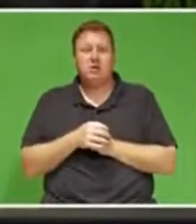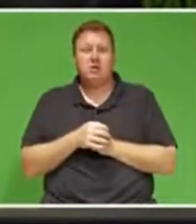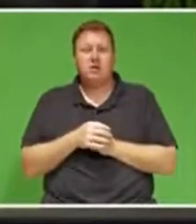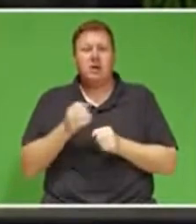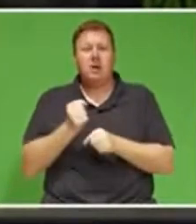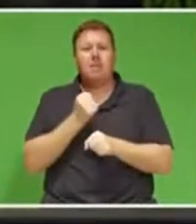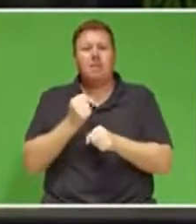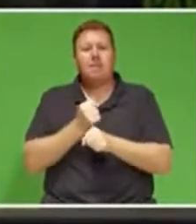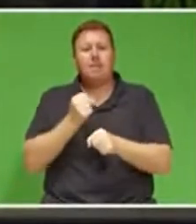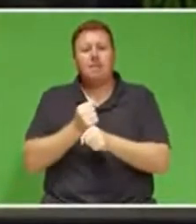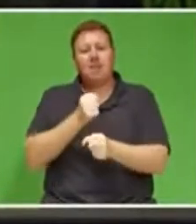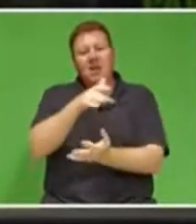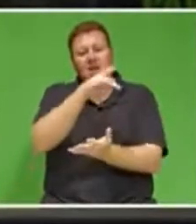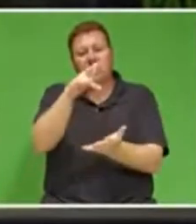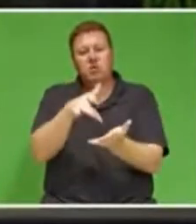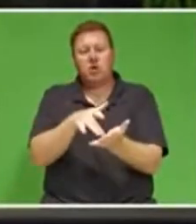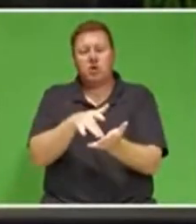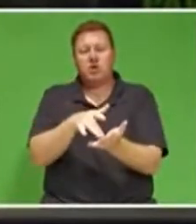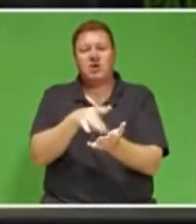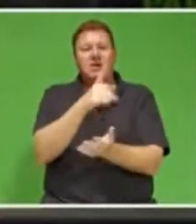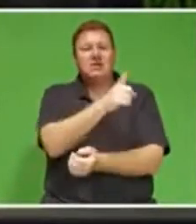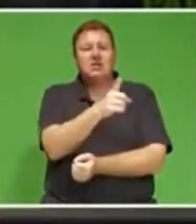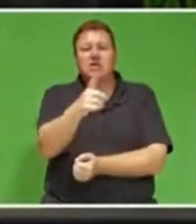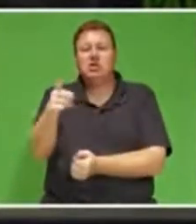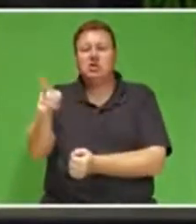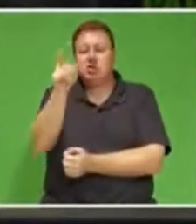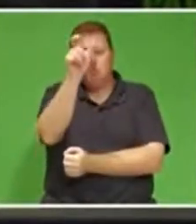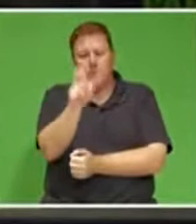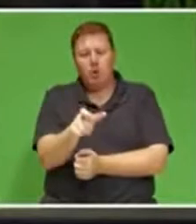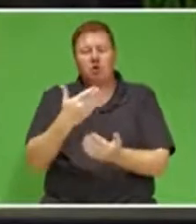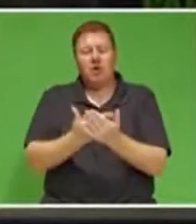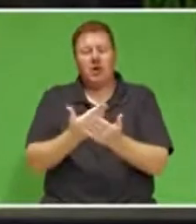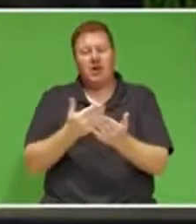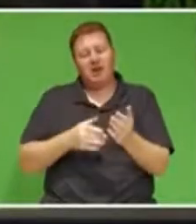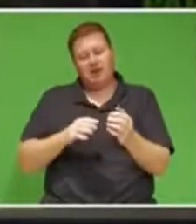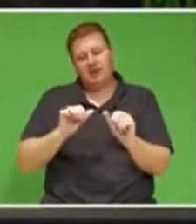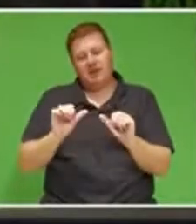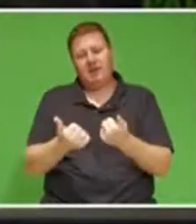conditions in which every person can thrive.